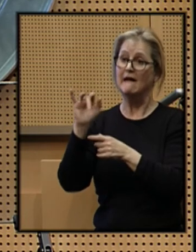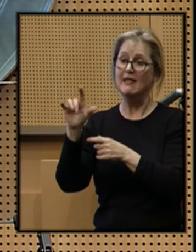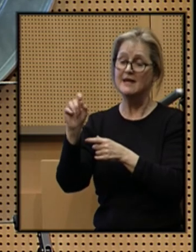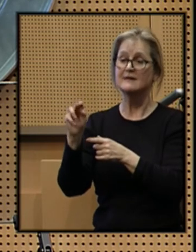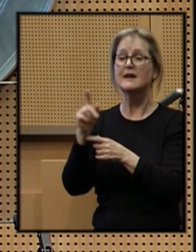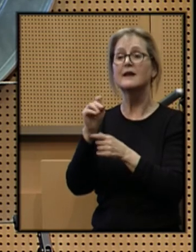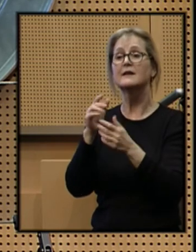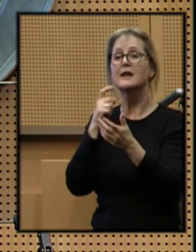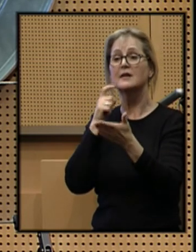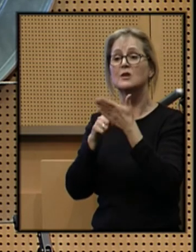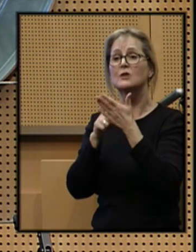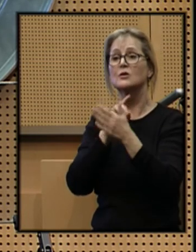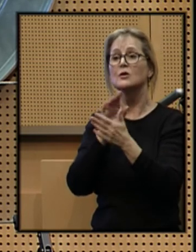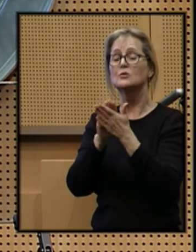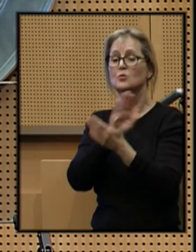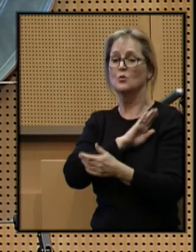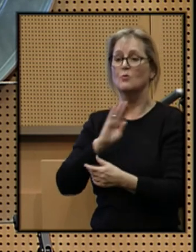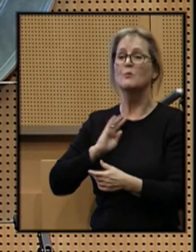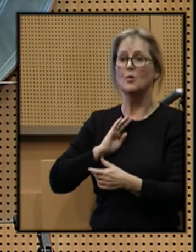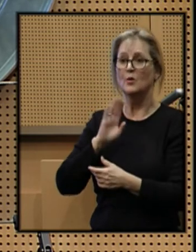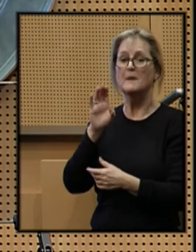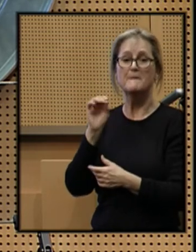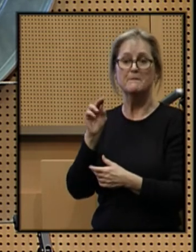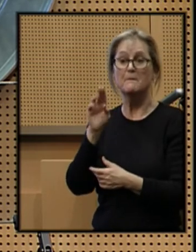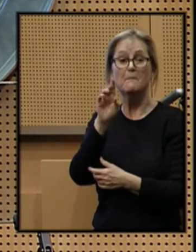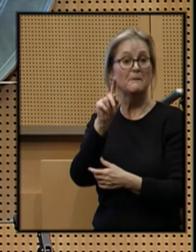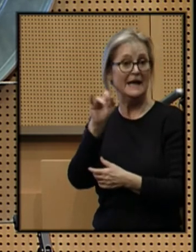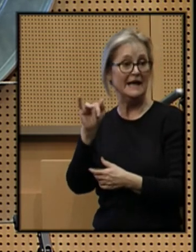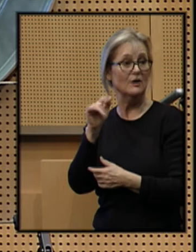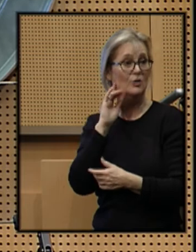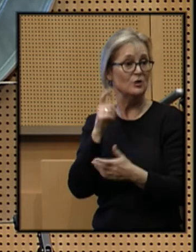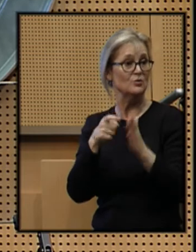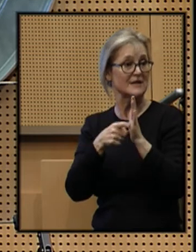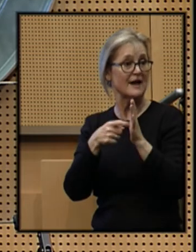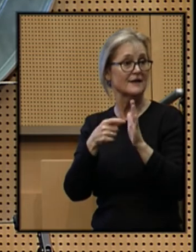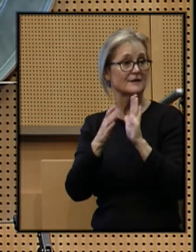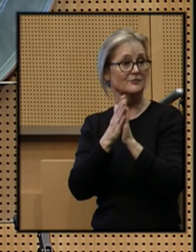and acknowledge School Board President Betty Patu. Betty, would you stand and be recognized?